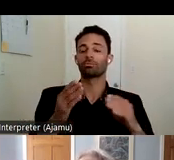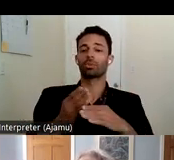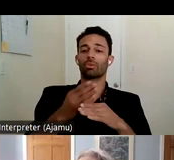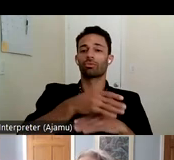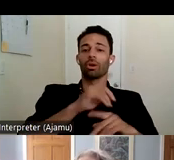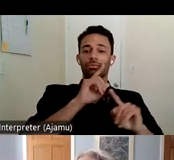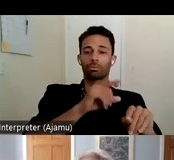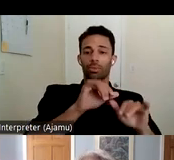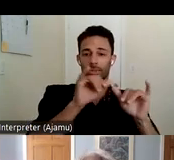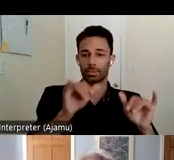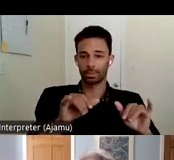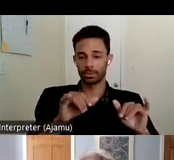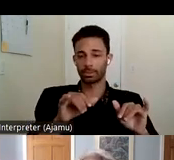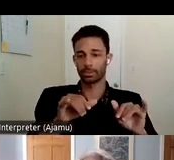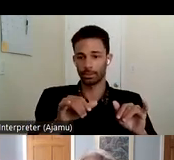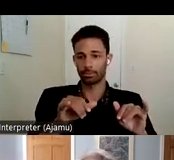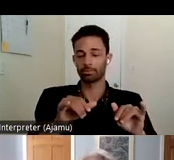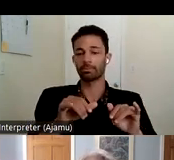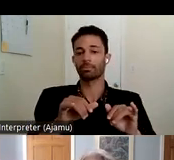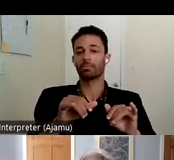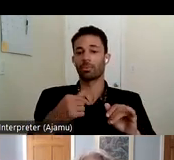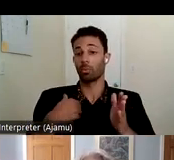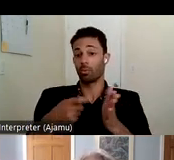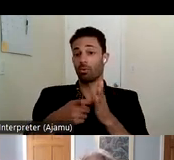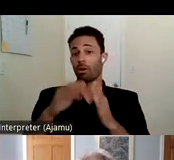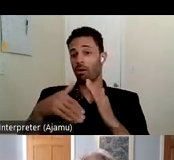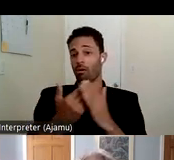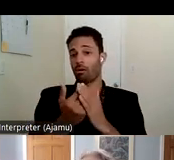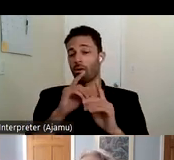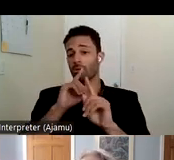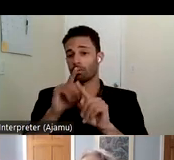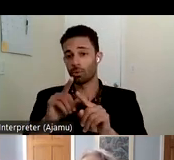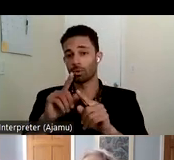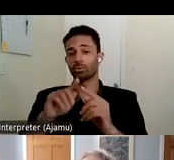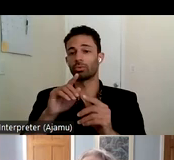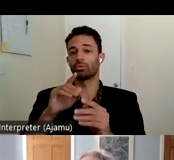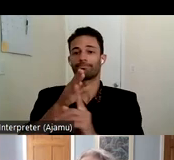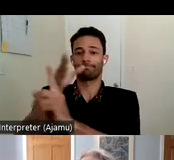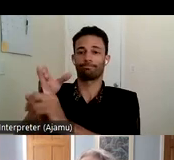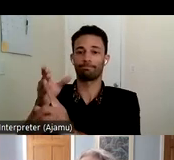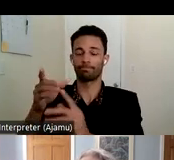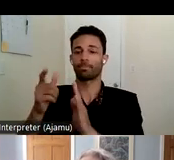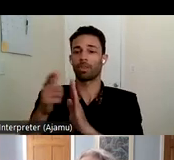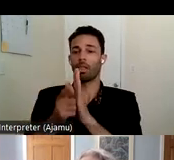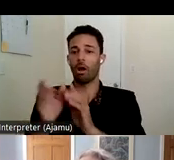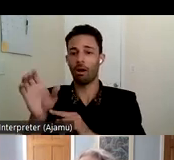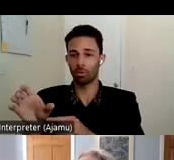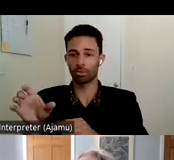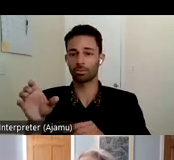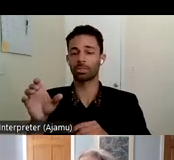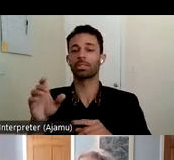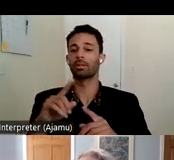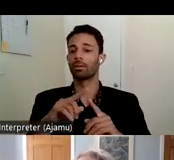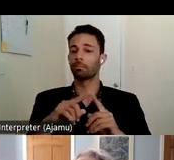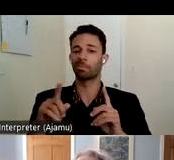aspect of it is that we require all reports to go to law enforcement even though we know that it discourages some of the people that